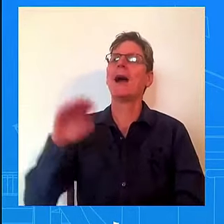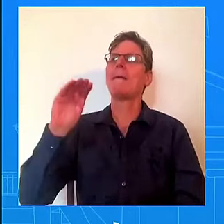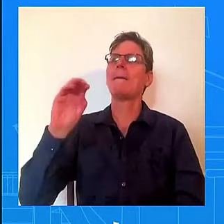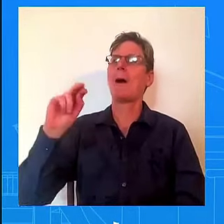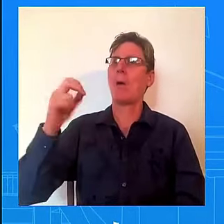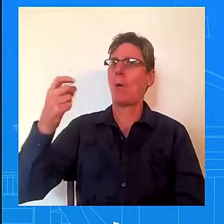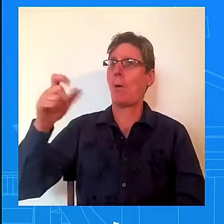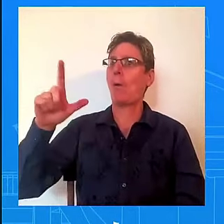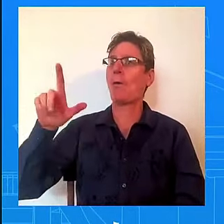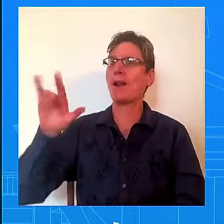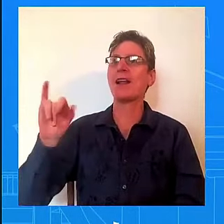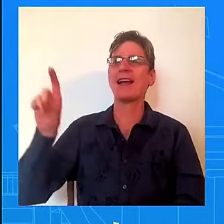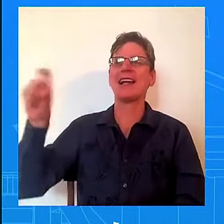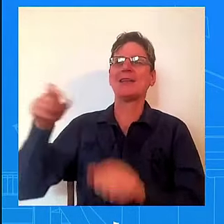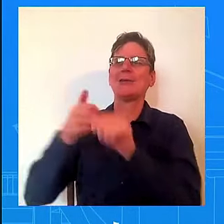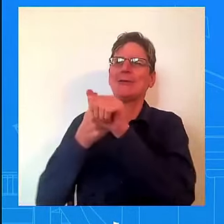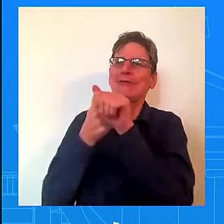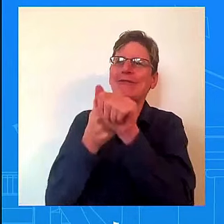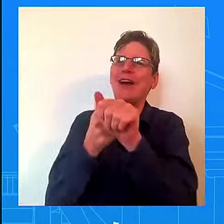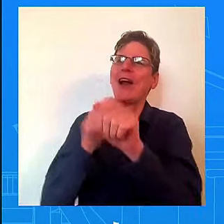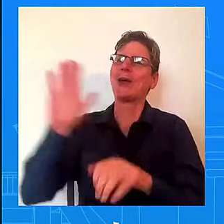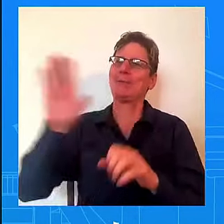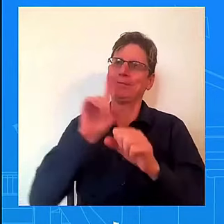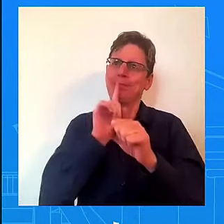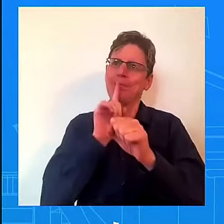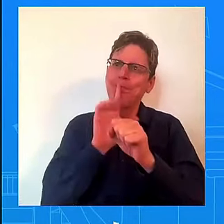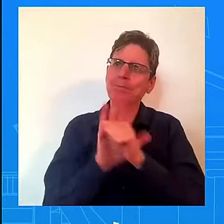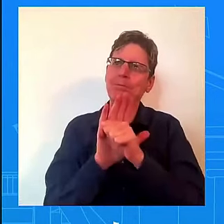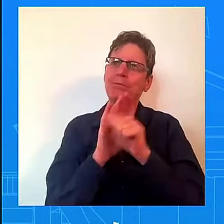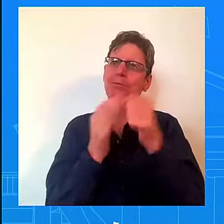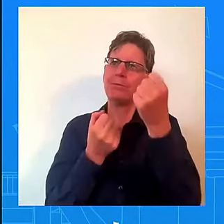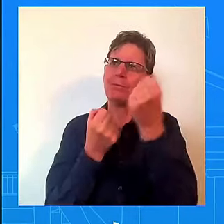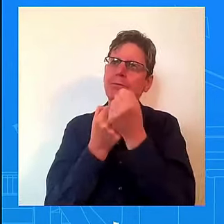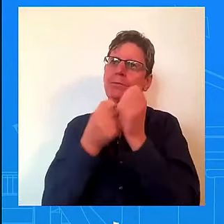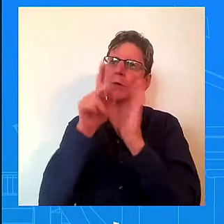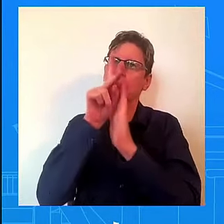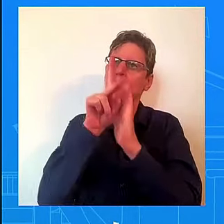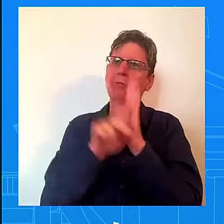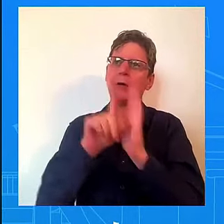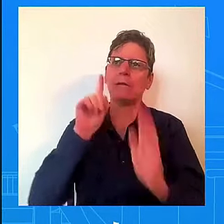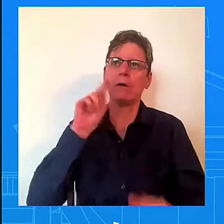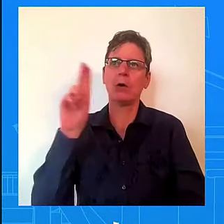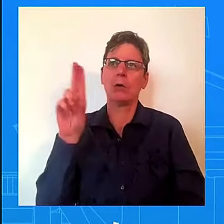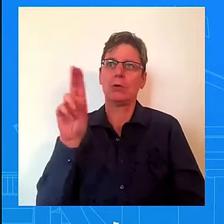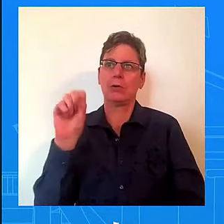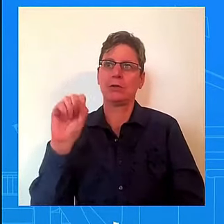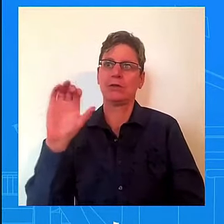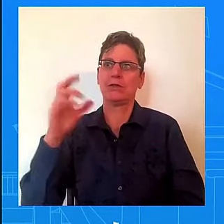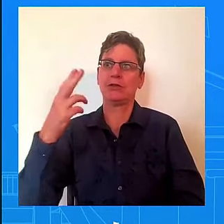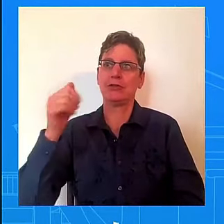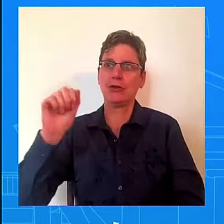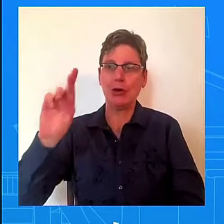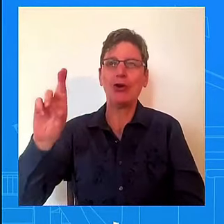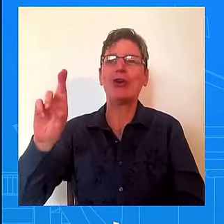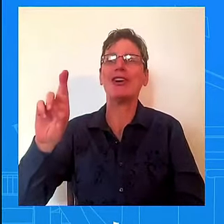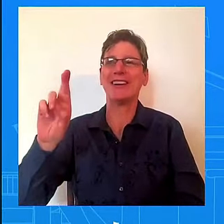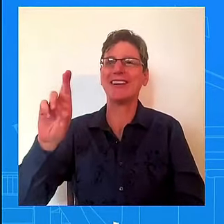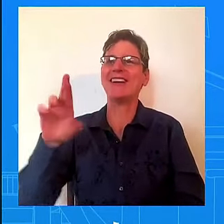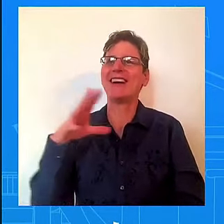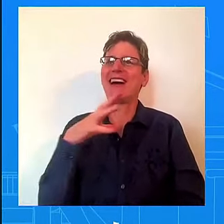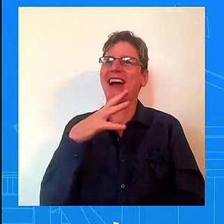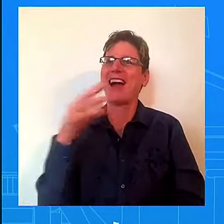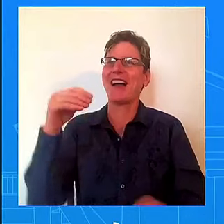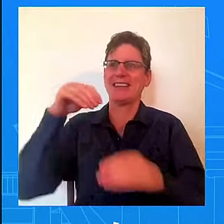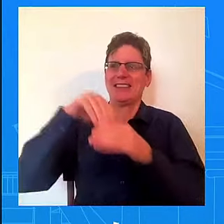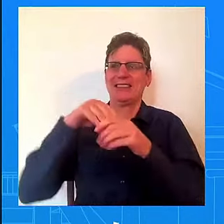the UN Charter, including sovereignty and territorial integrity, and convey that these principles must be upheld across the world in Europe